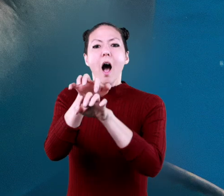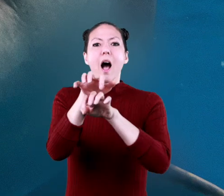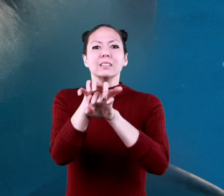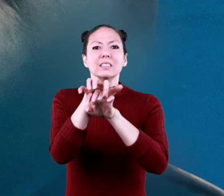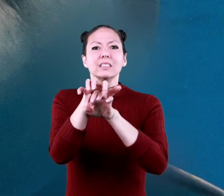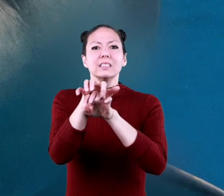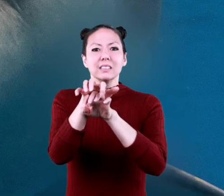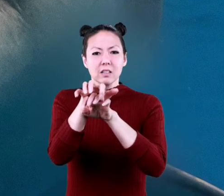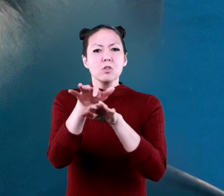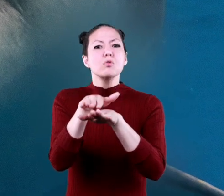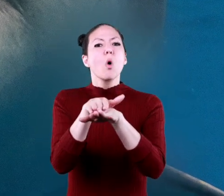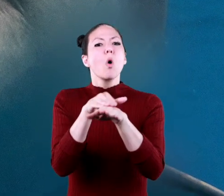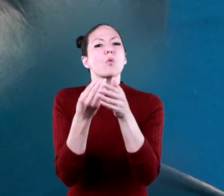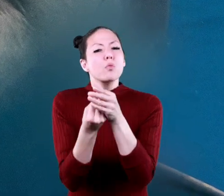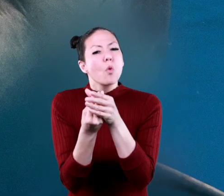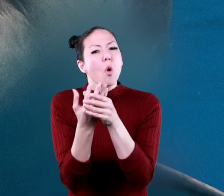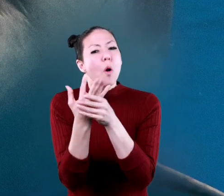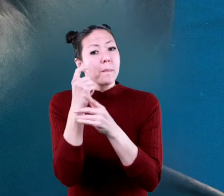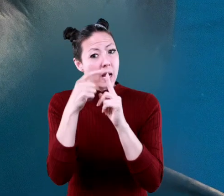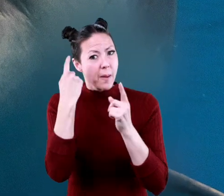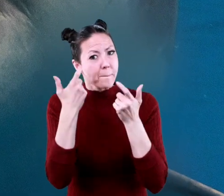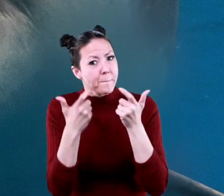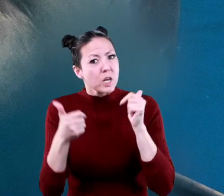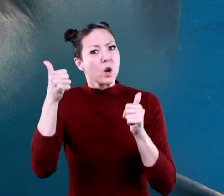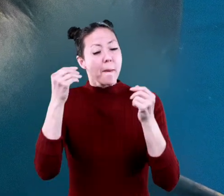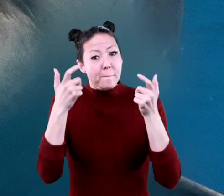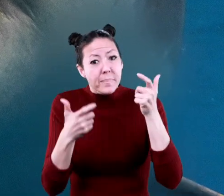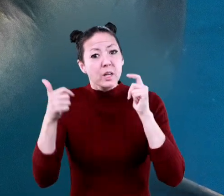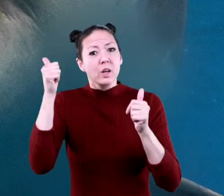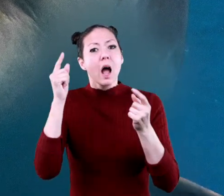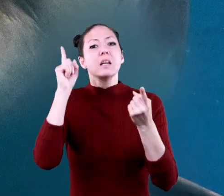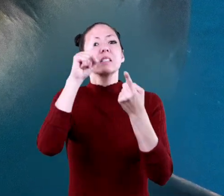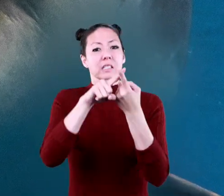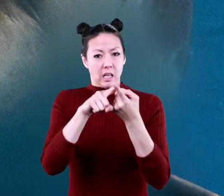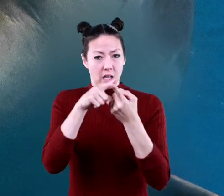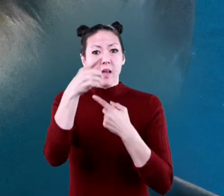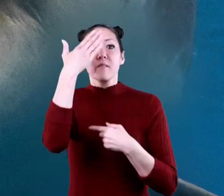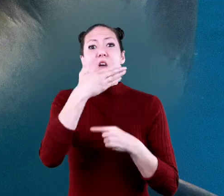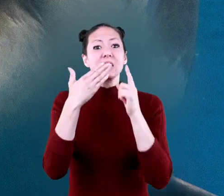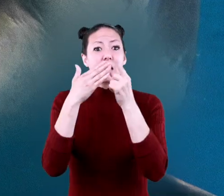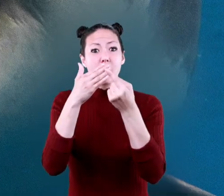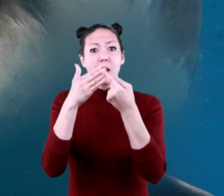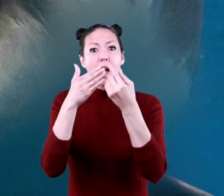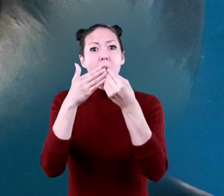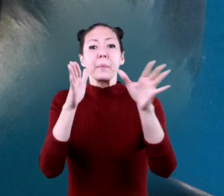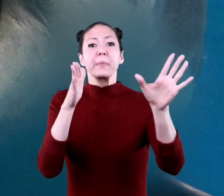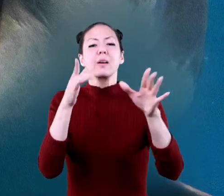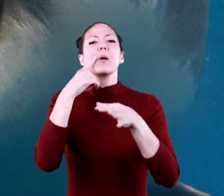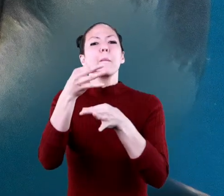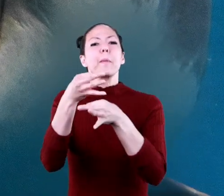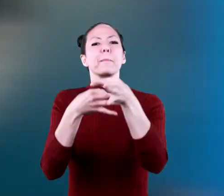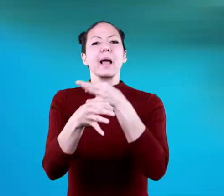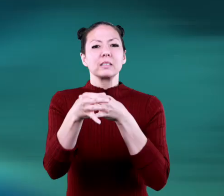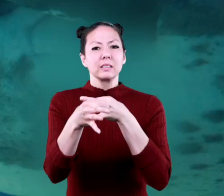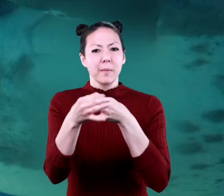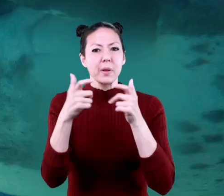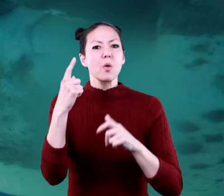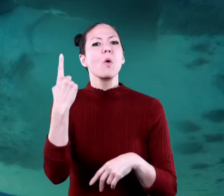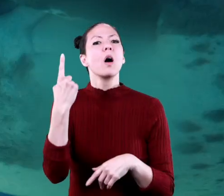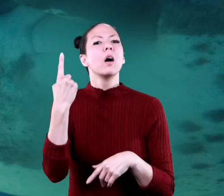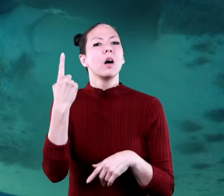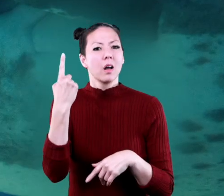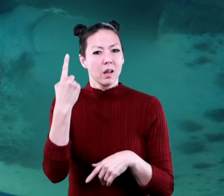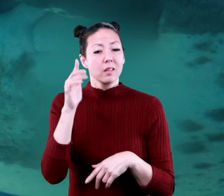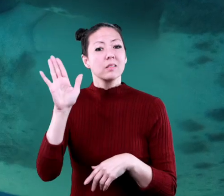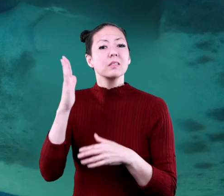them slowly grows bigger and bigger, until they replace the front row when the biggest ones fall out. Some